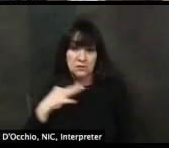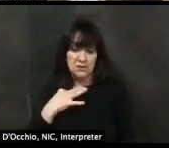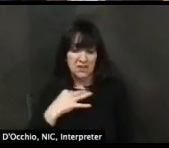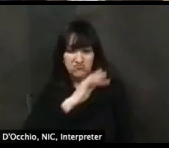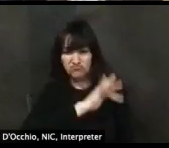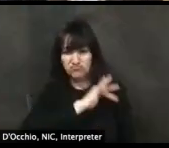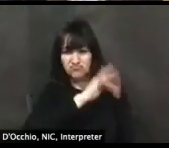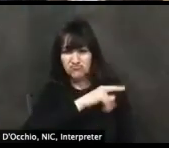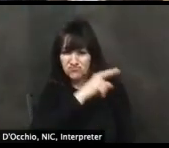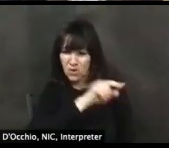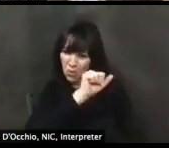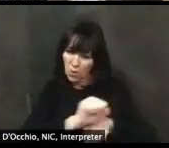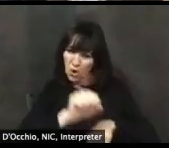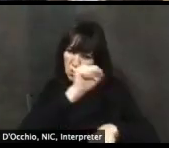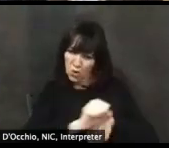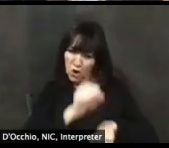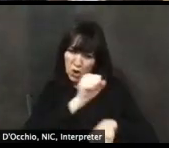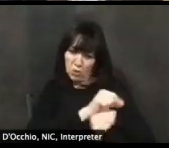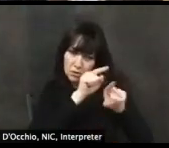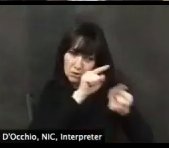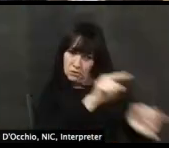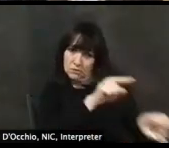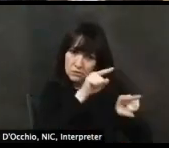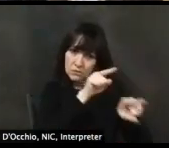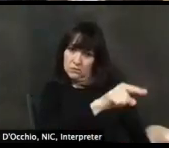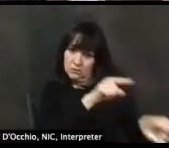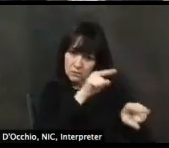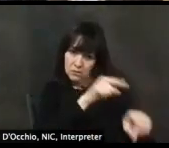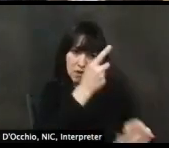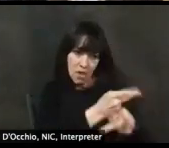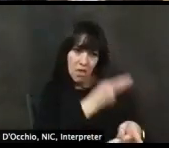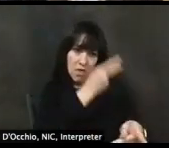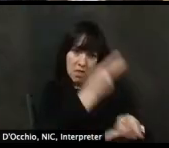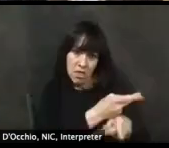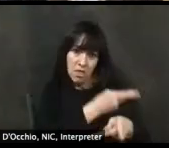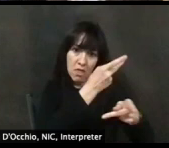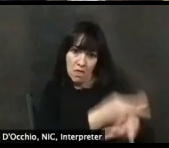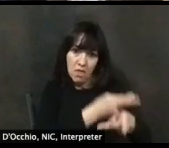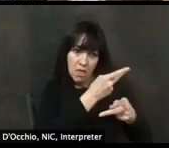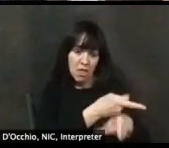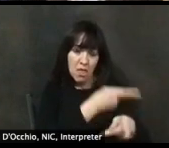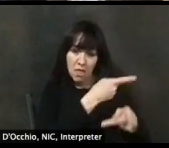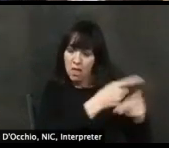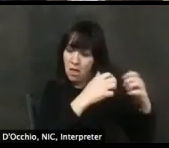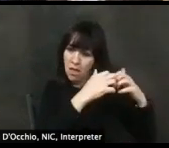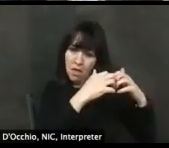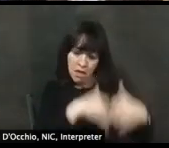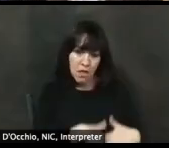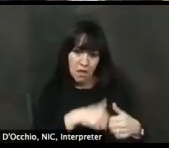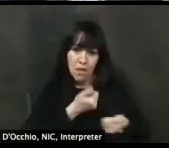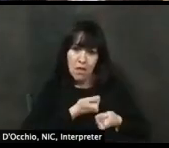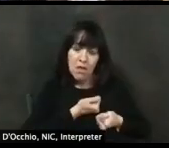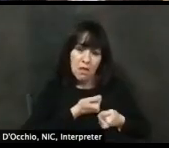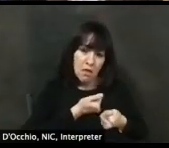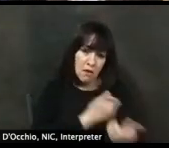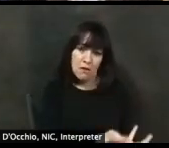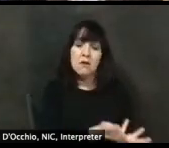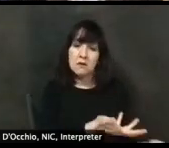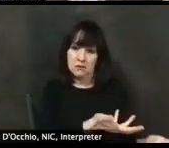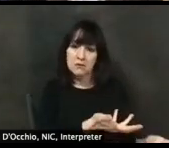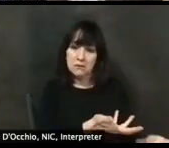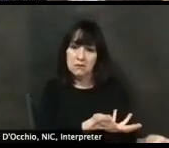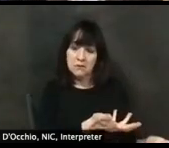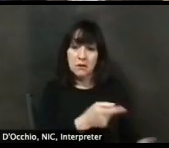uh, but it's, it's hard. I know that it's hard for people to feel like their, their rights, um, are, are being